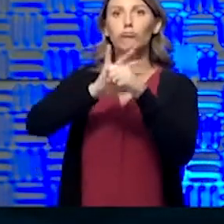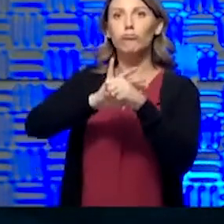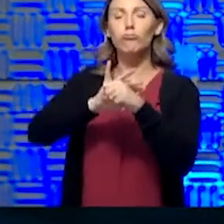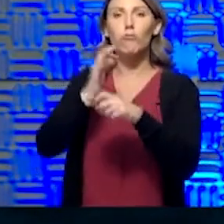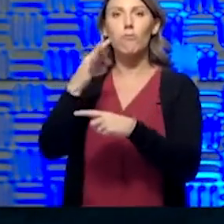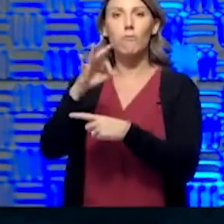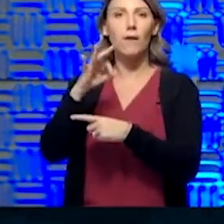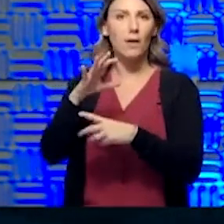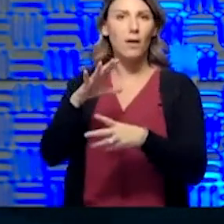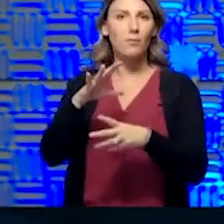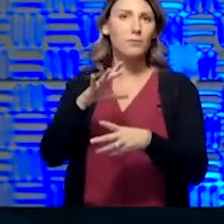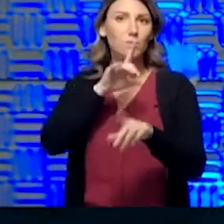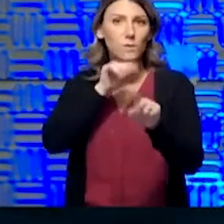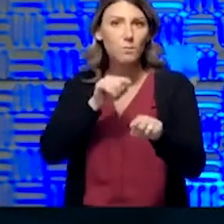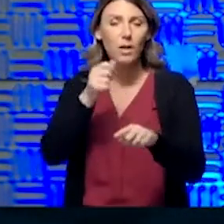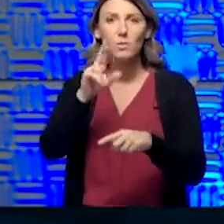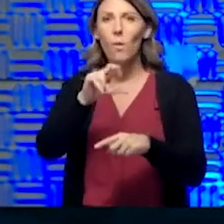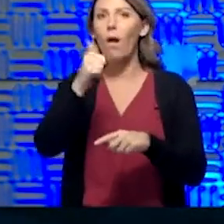other bills?